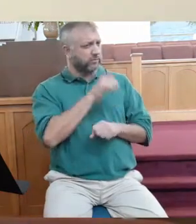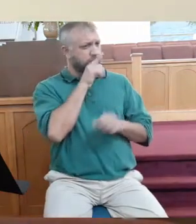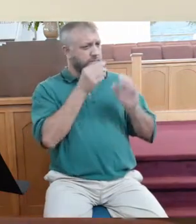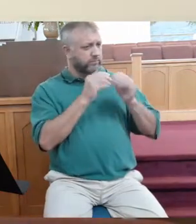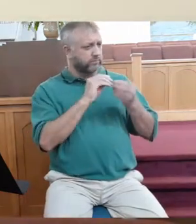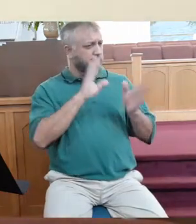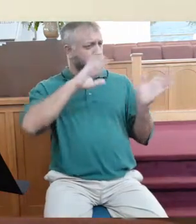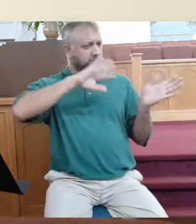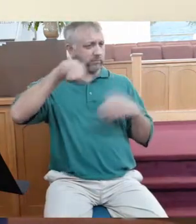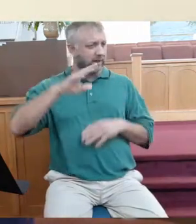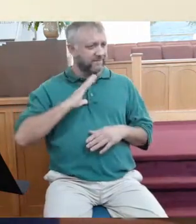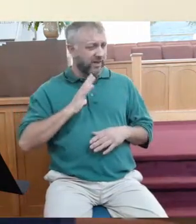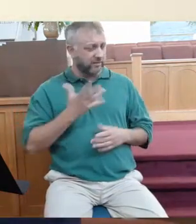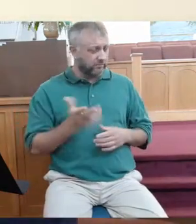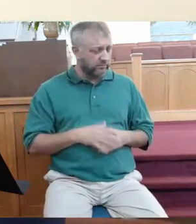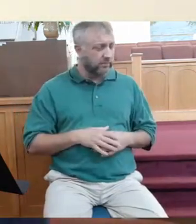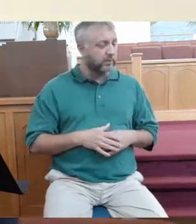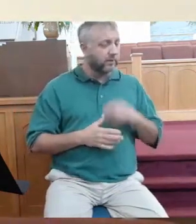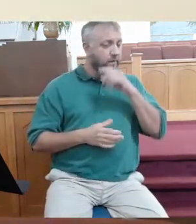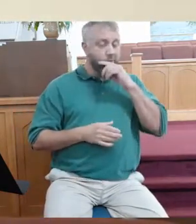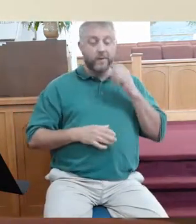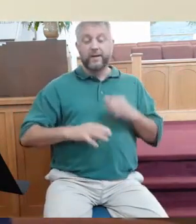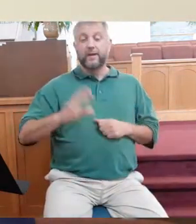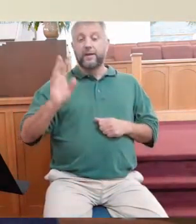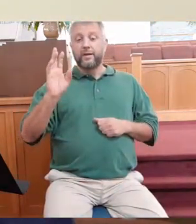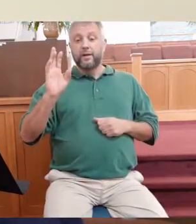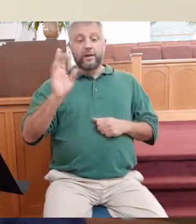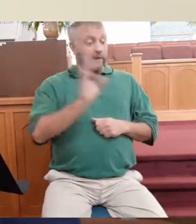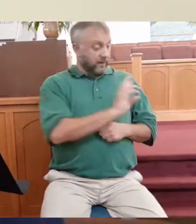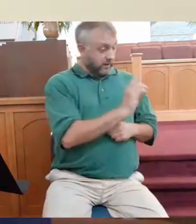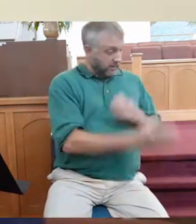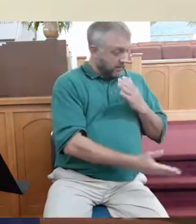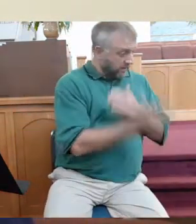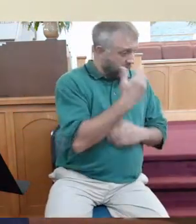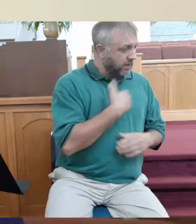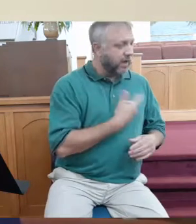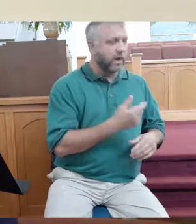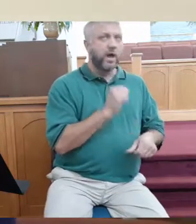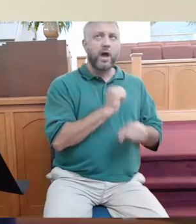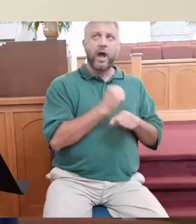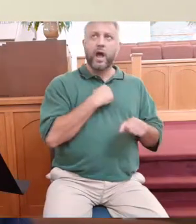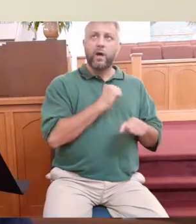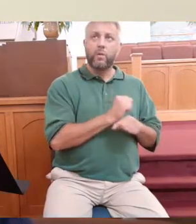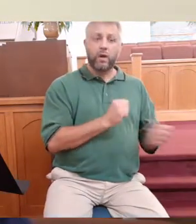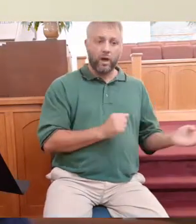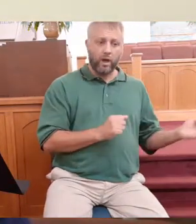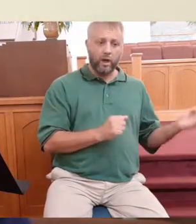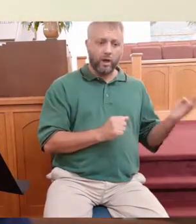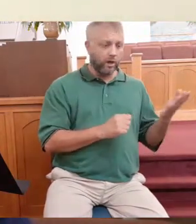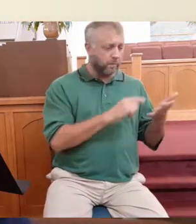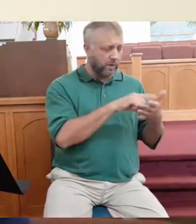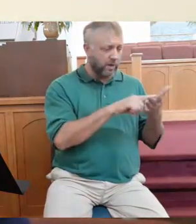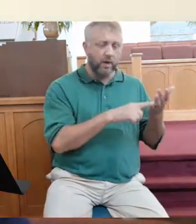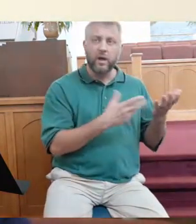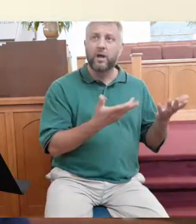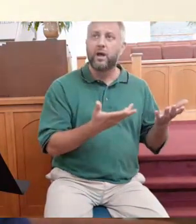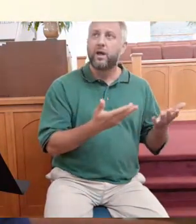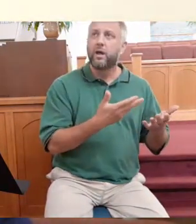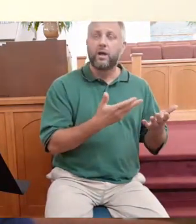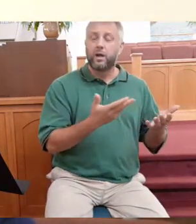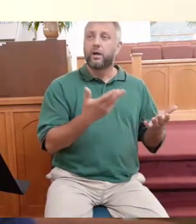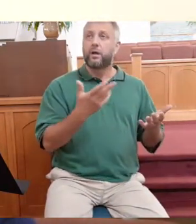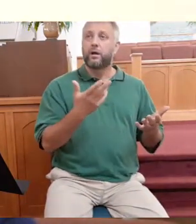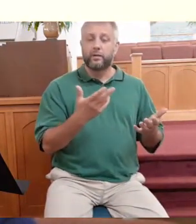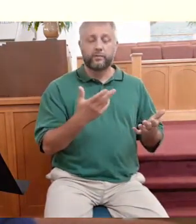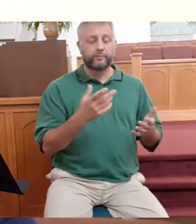how many of us serve him like the 6 o'clock guys saying, God, you owe me because I've done X, Y, and Z. Verse 11.